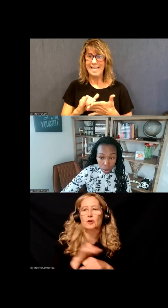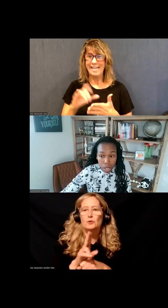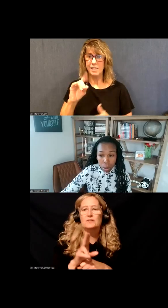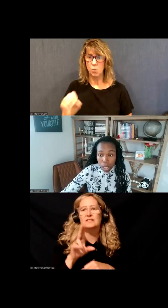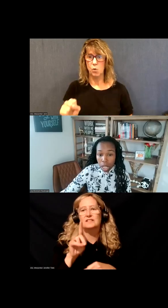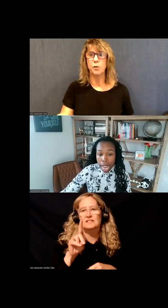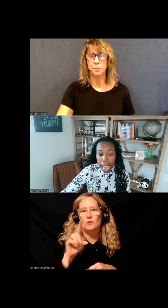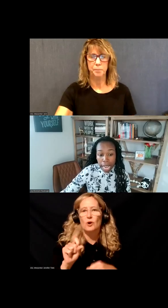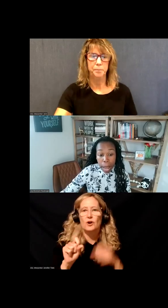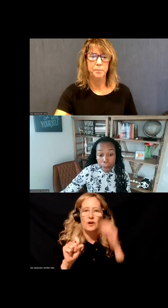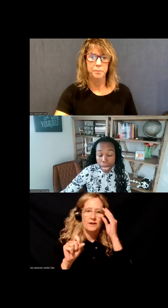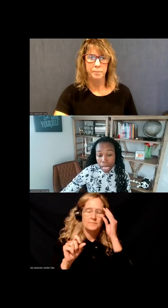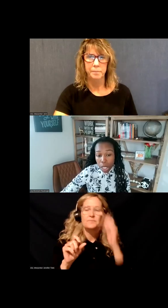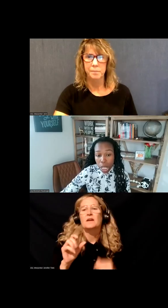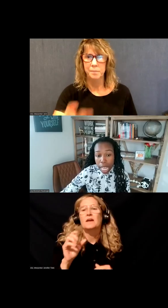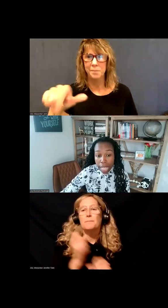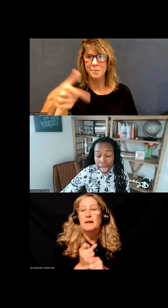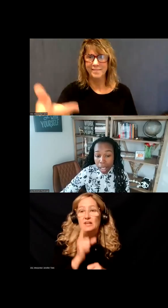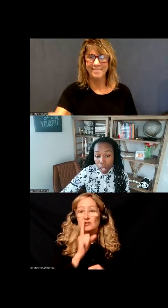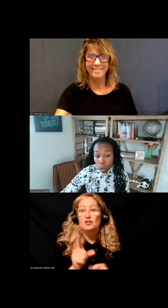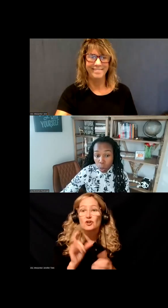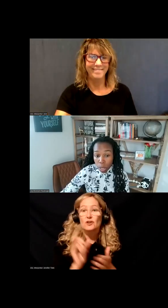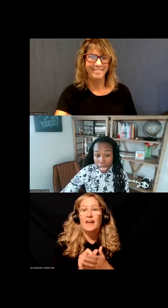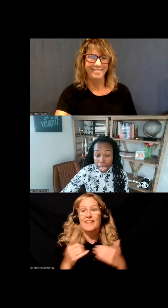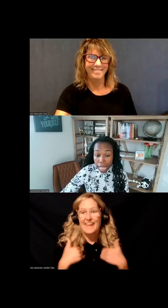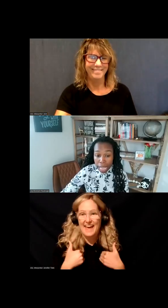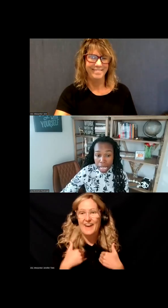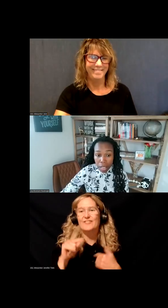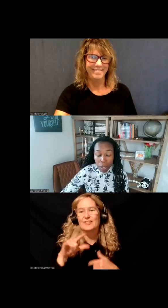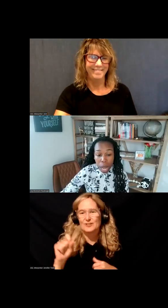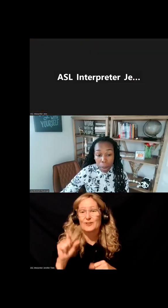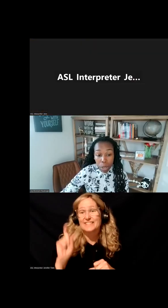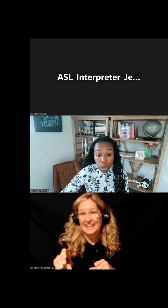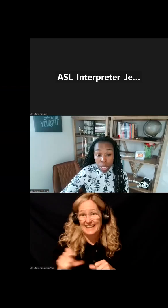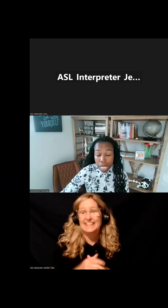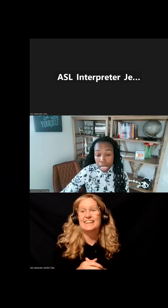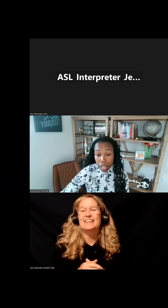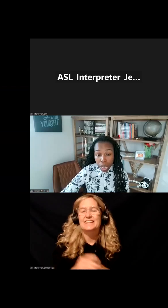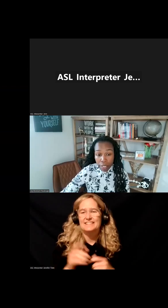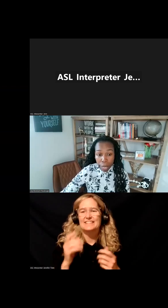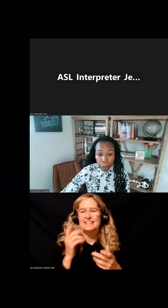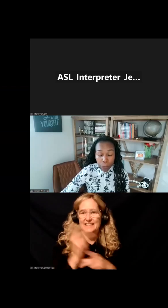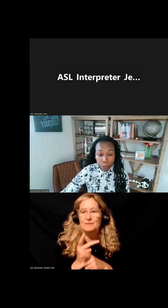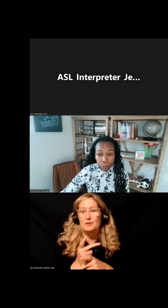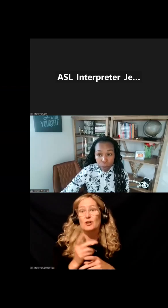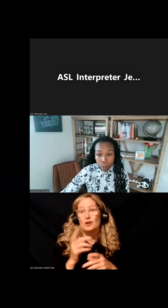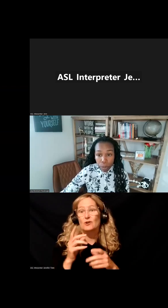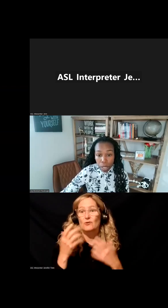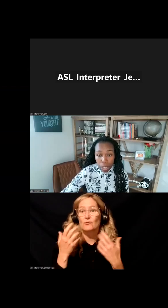alcohol use disorder and, and making sure that they have the tools that, that they need, um, to sustain their recovery.